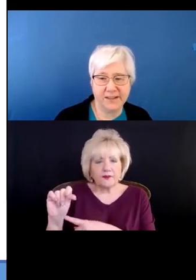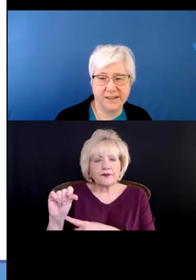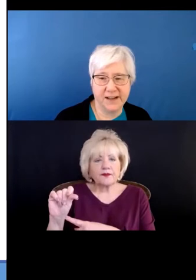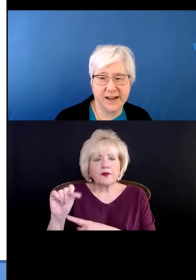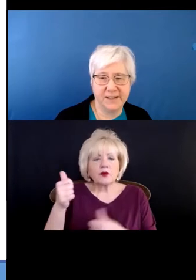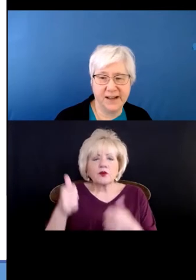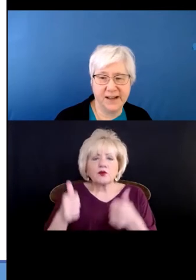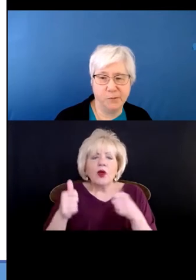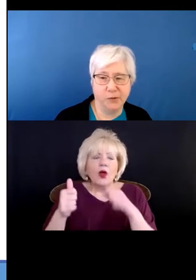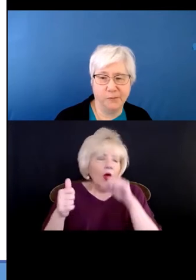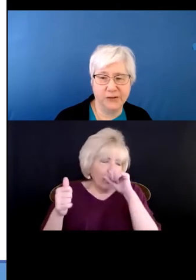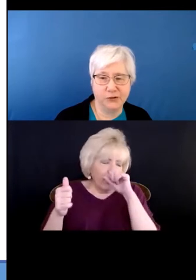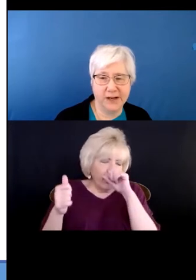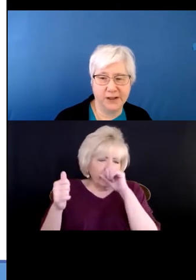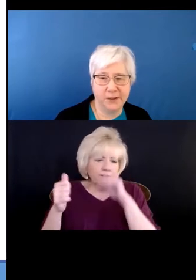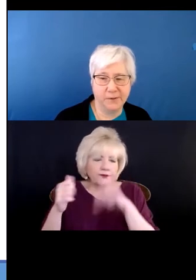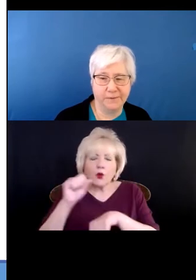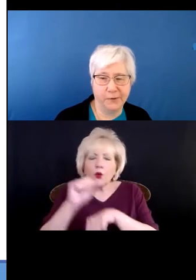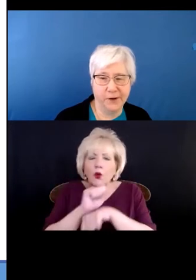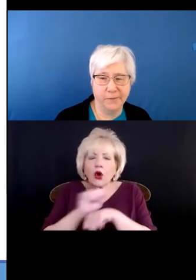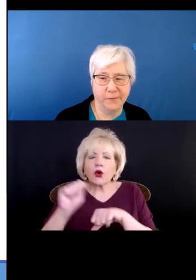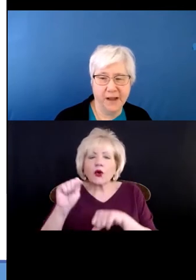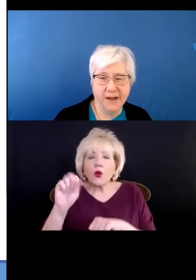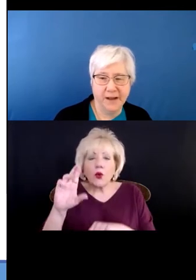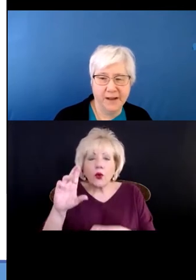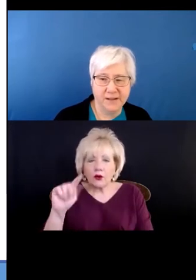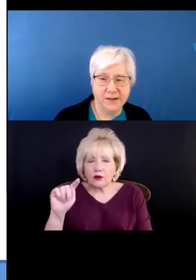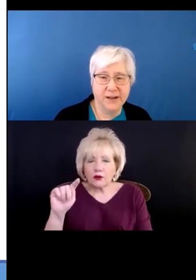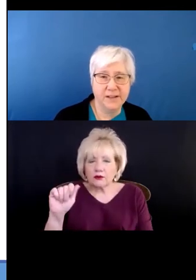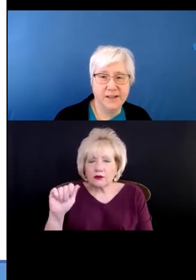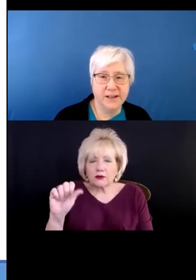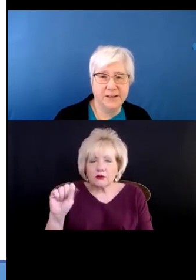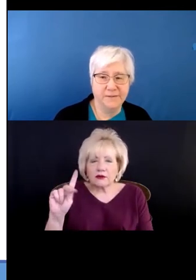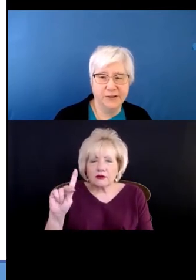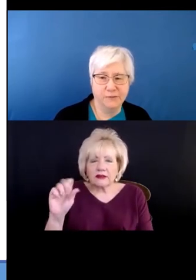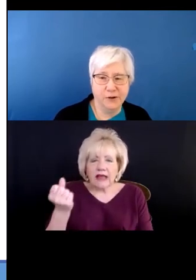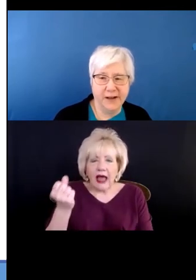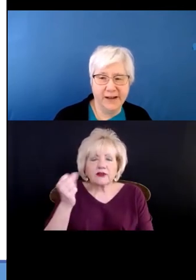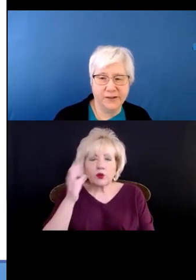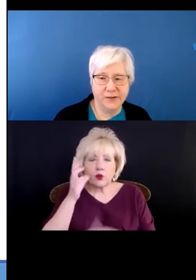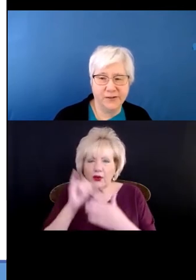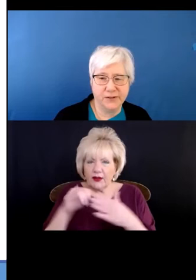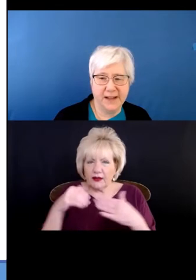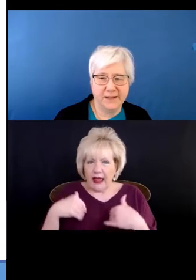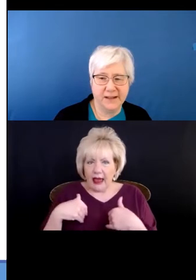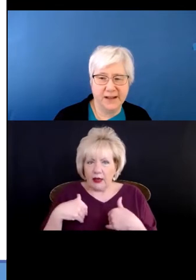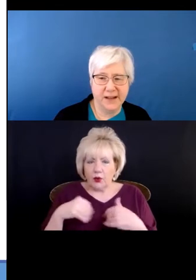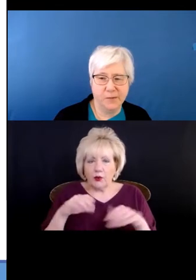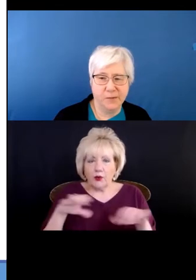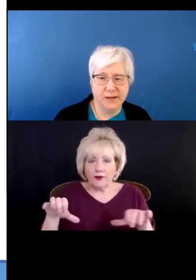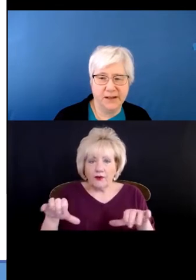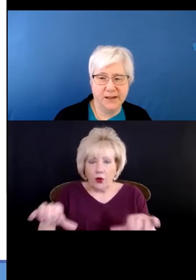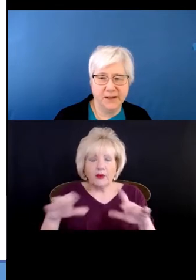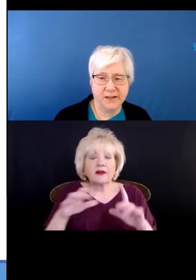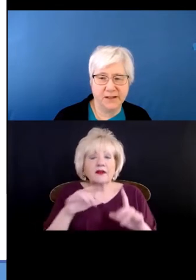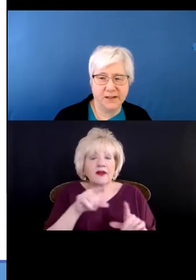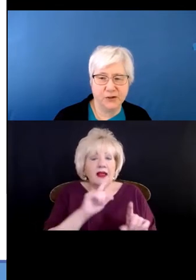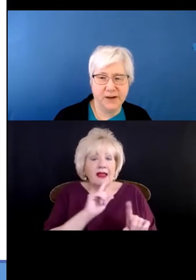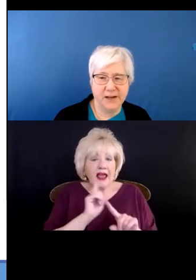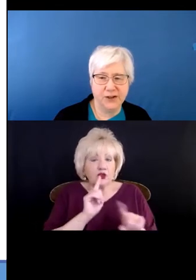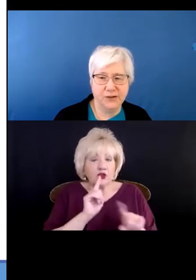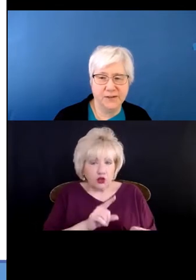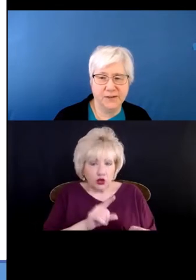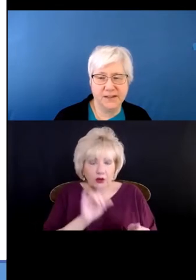tasks has the animal been trained to perform? As long as the individual answers that the animal is